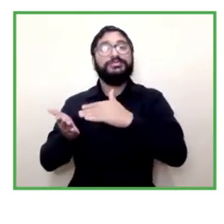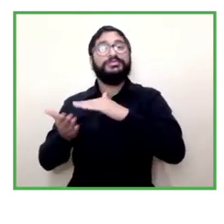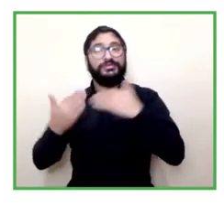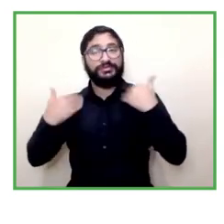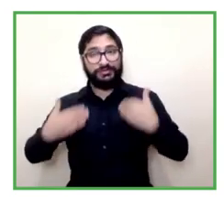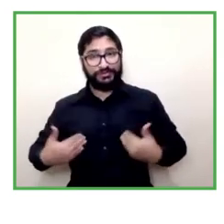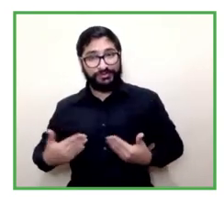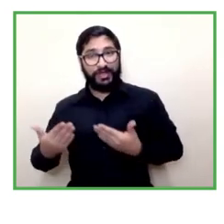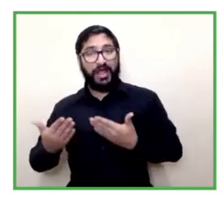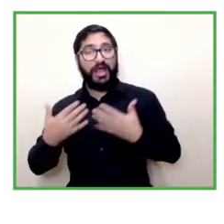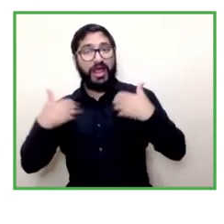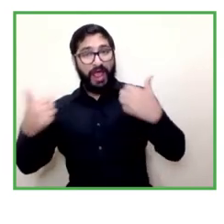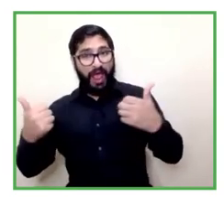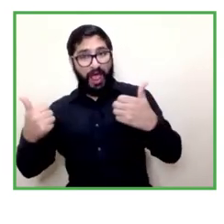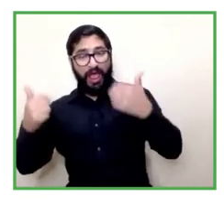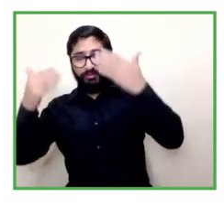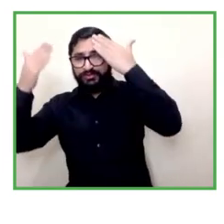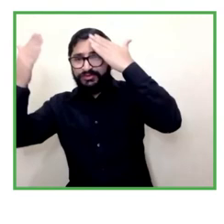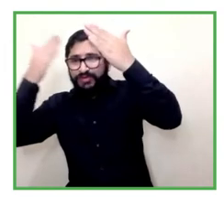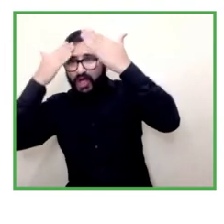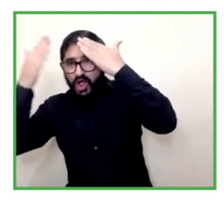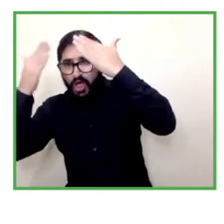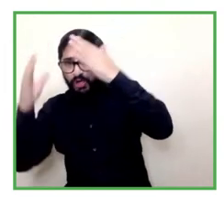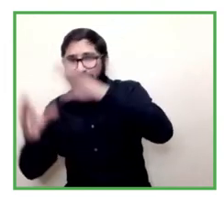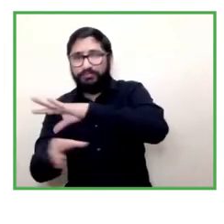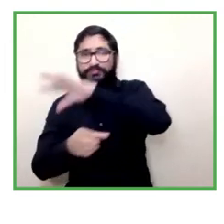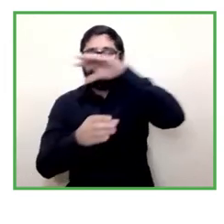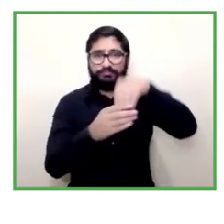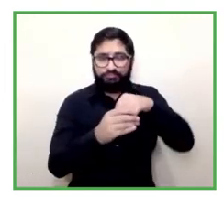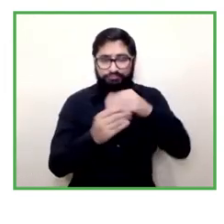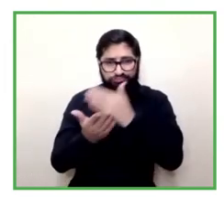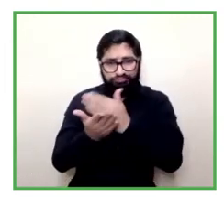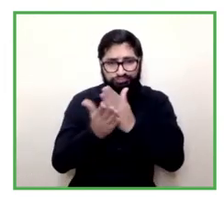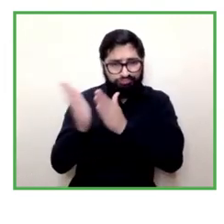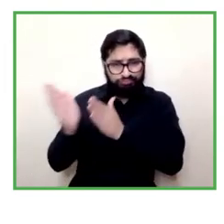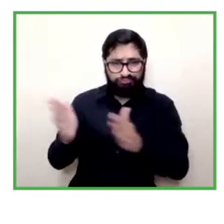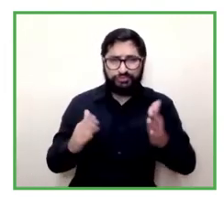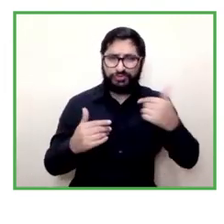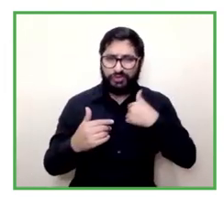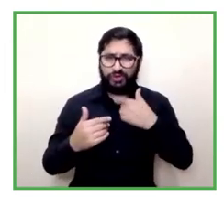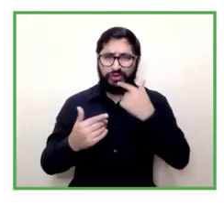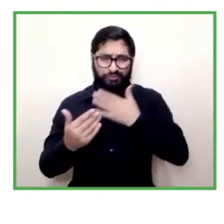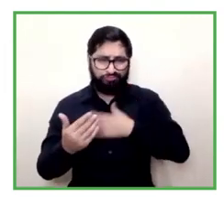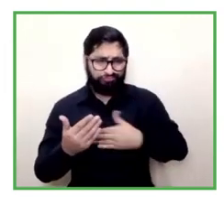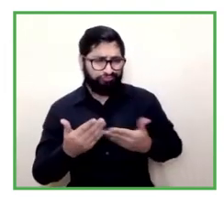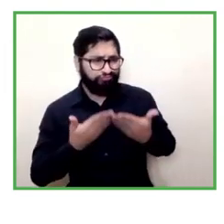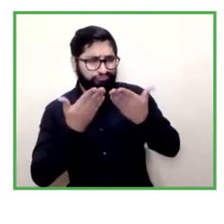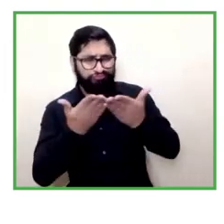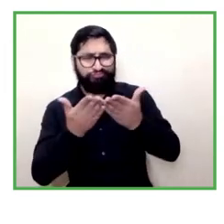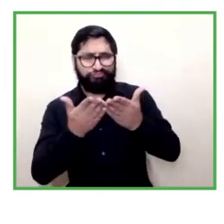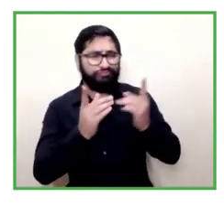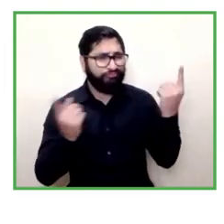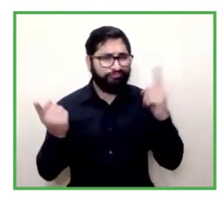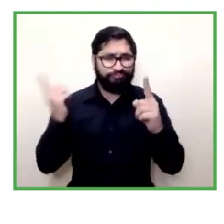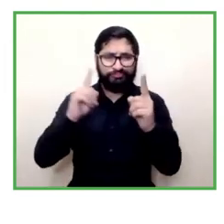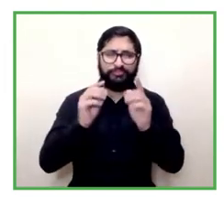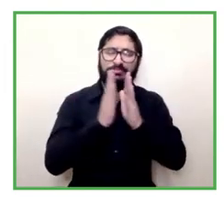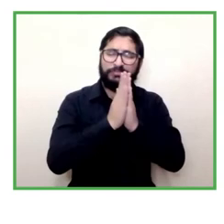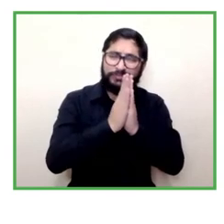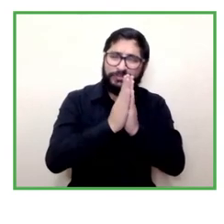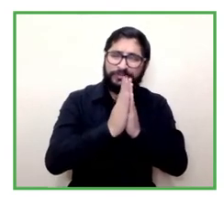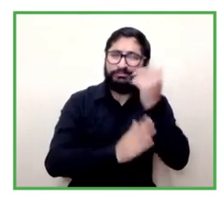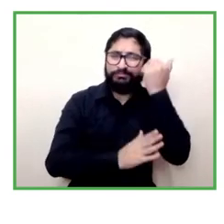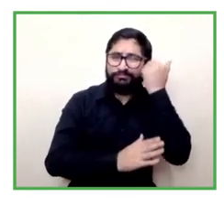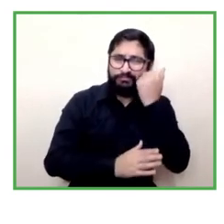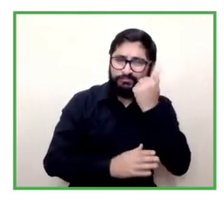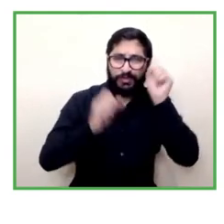and if i ask i ask the rest of the colleagues and people that will be attending this event